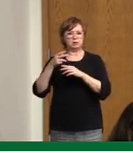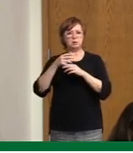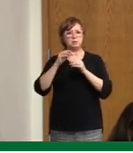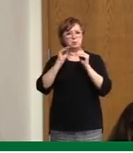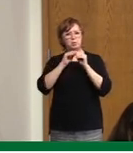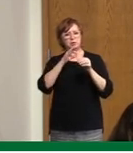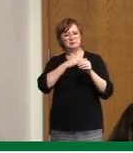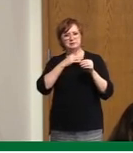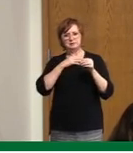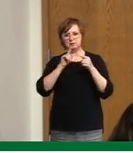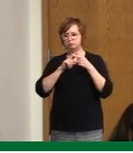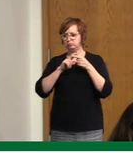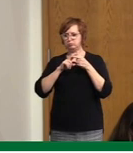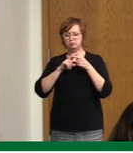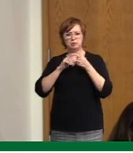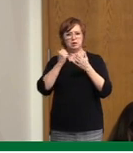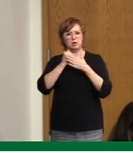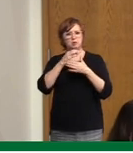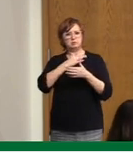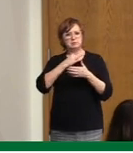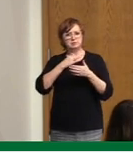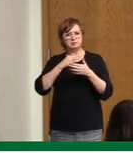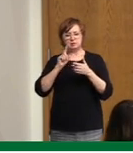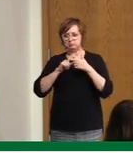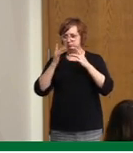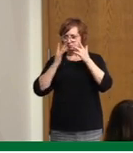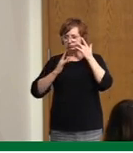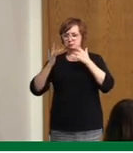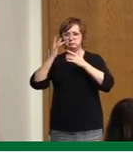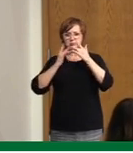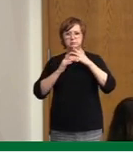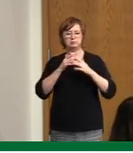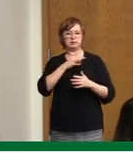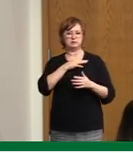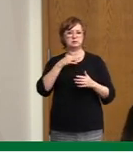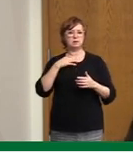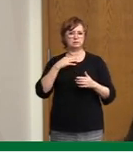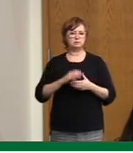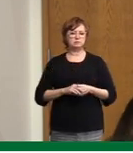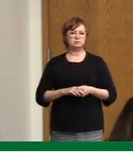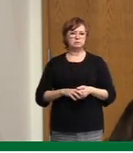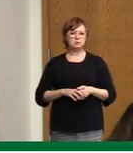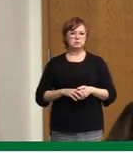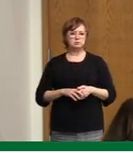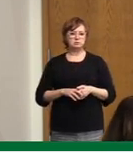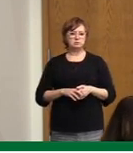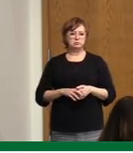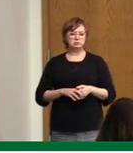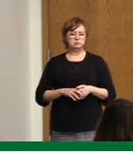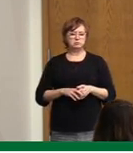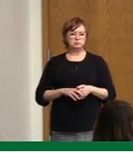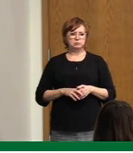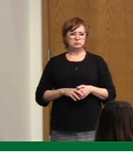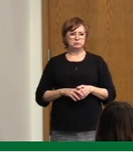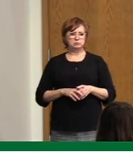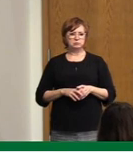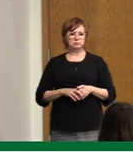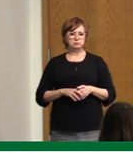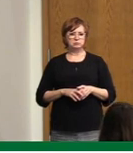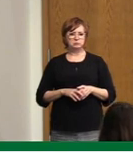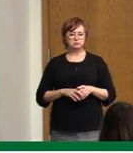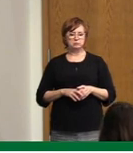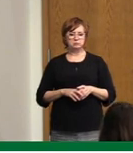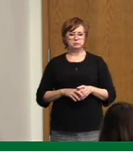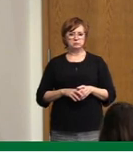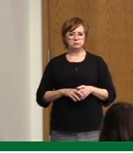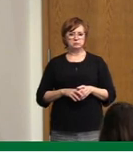help support outbreak management in long-term care because it's something, you know, we've seen a lot of recently, as well as with respect to testing. Yes, there